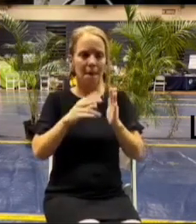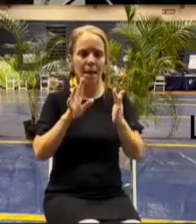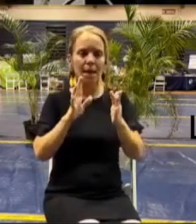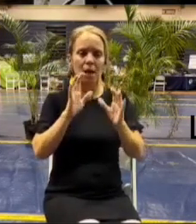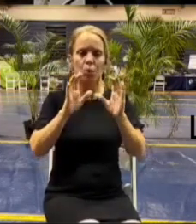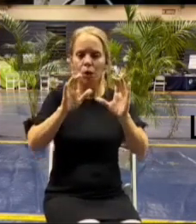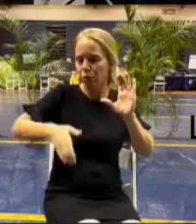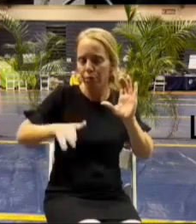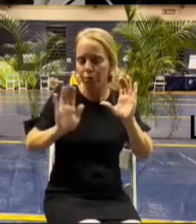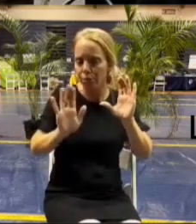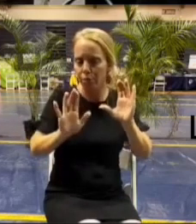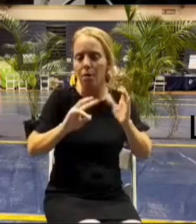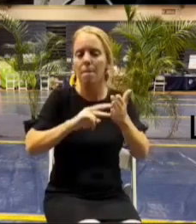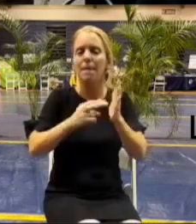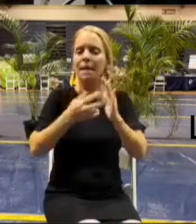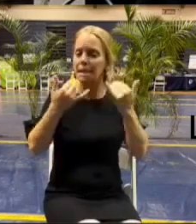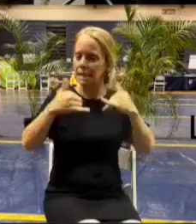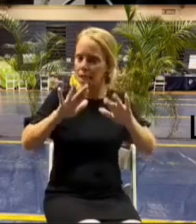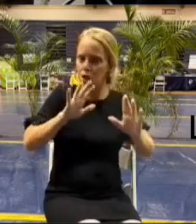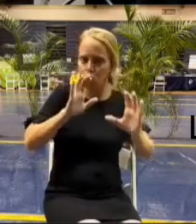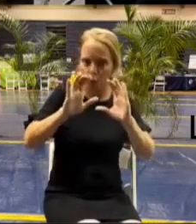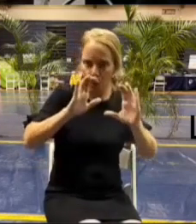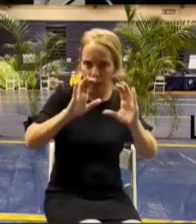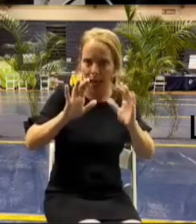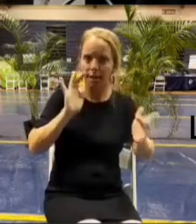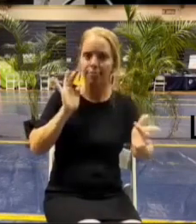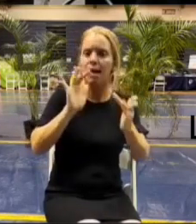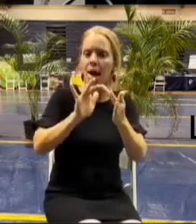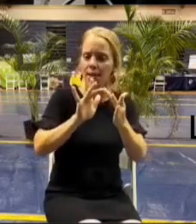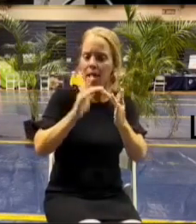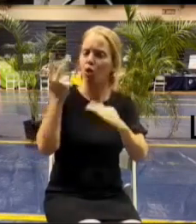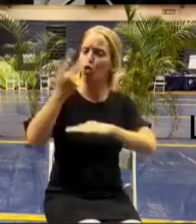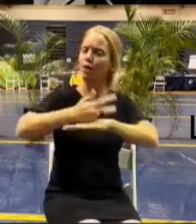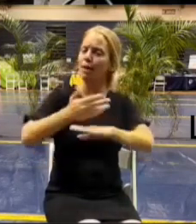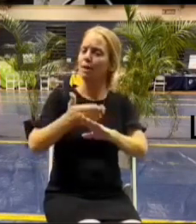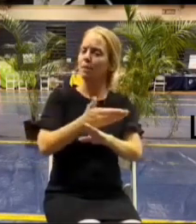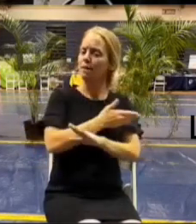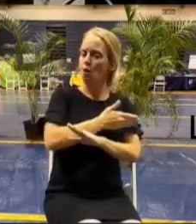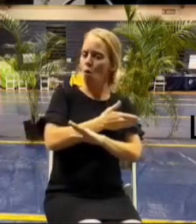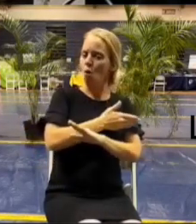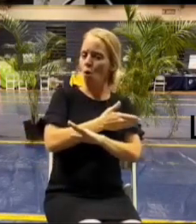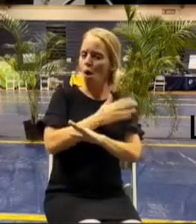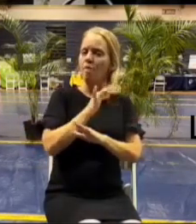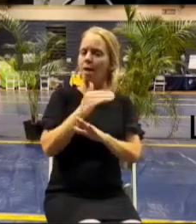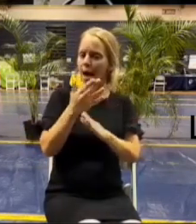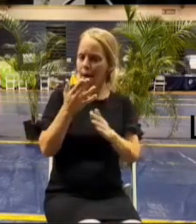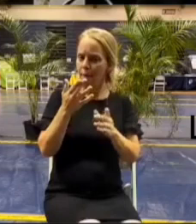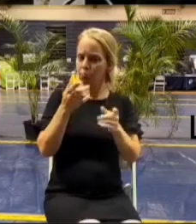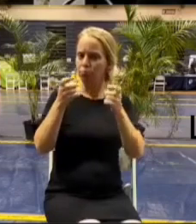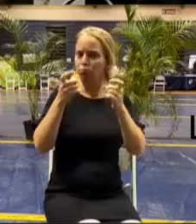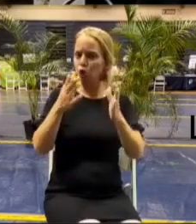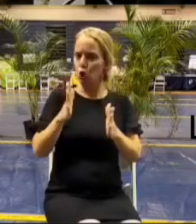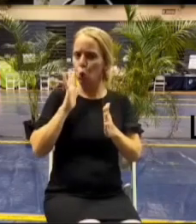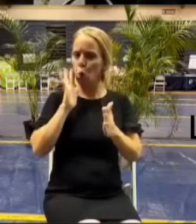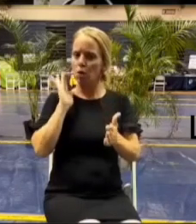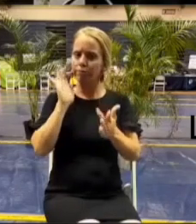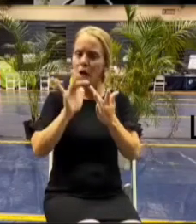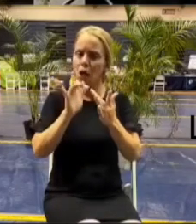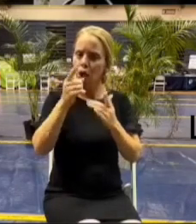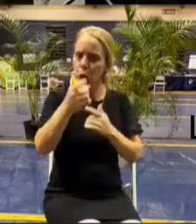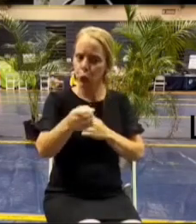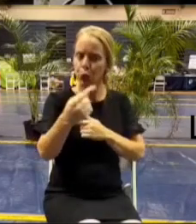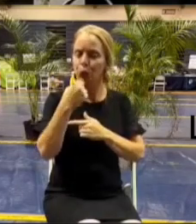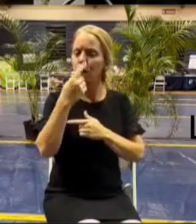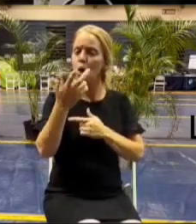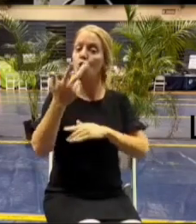the the contractor is going to call you and say hey we're going to be out to your property in three days so you have some time